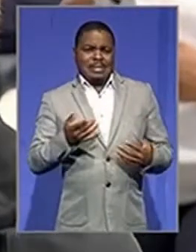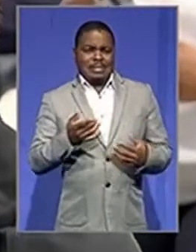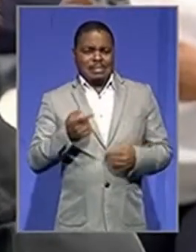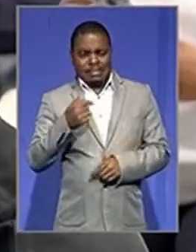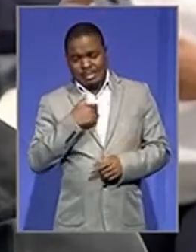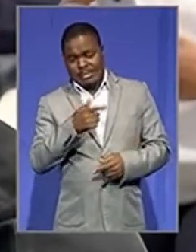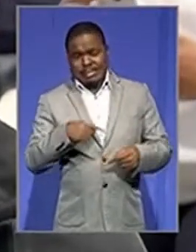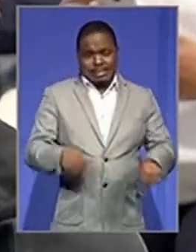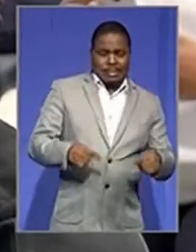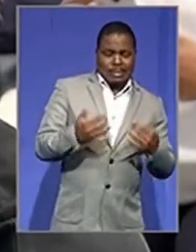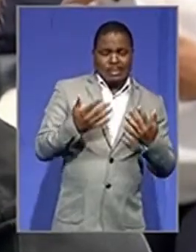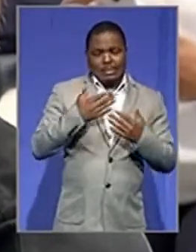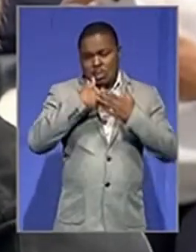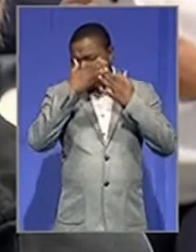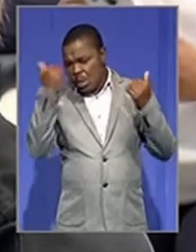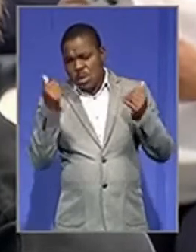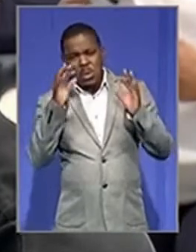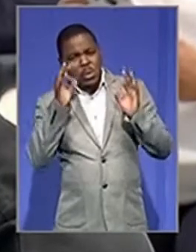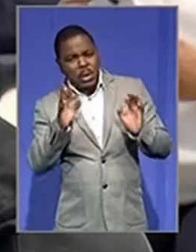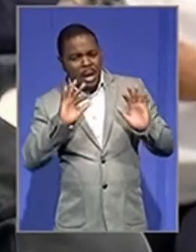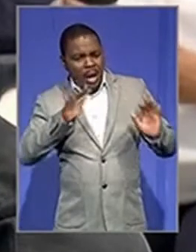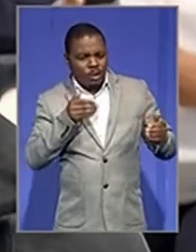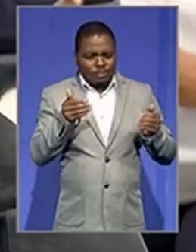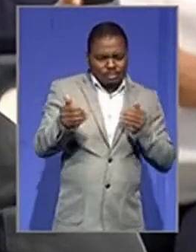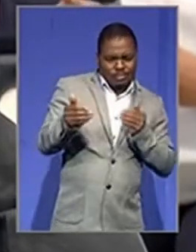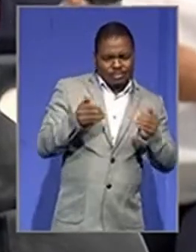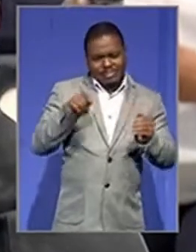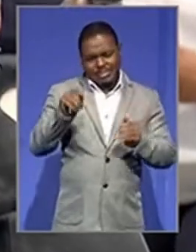was scary. We didn't really know what to do, how to manage it.